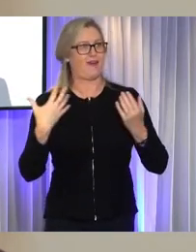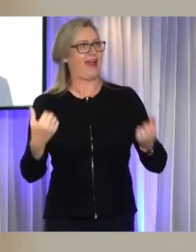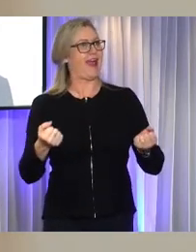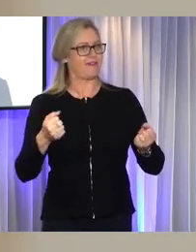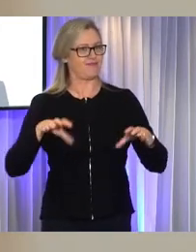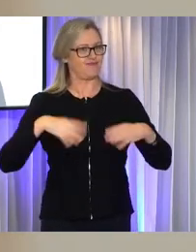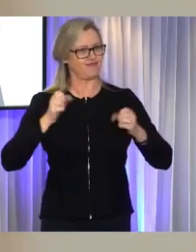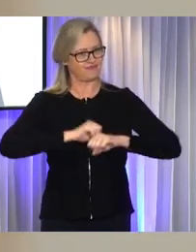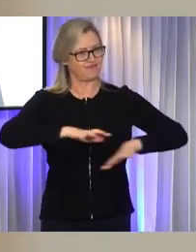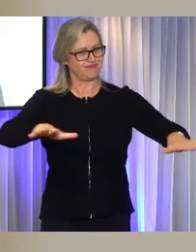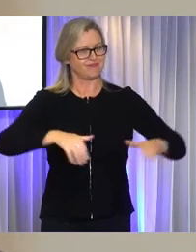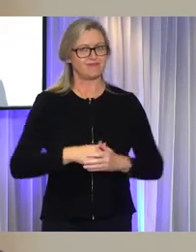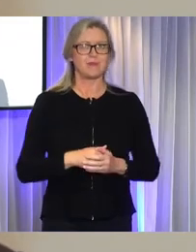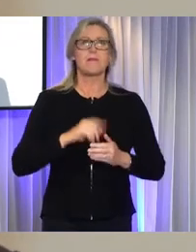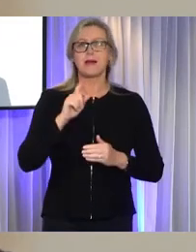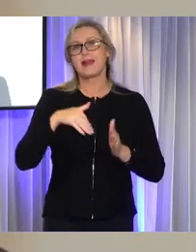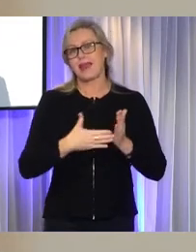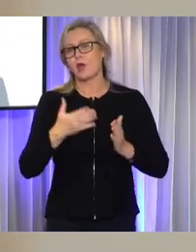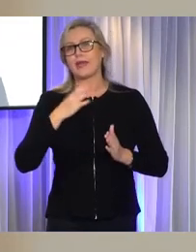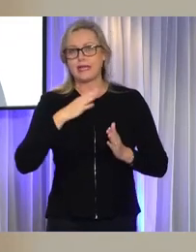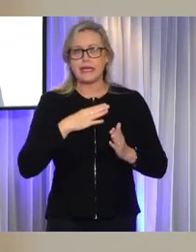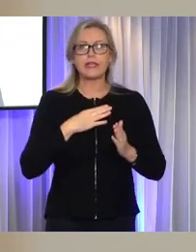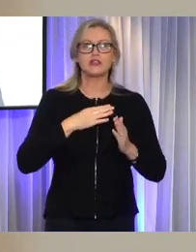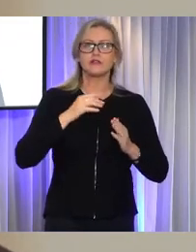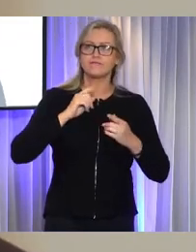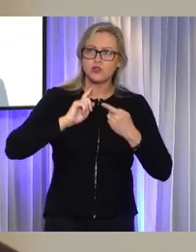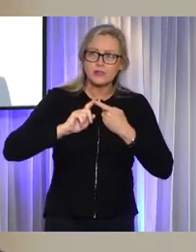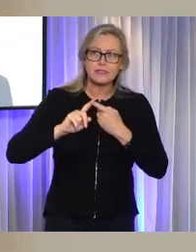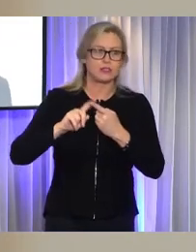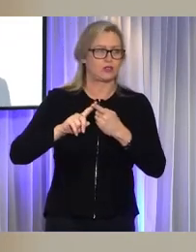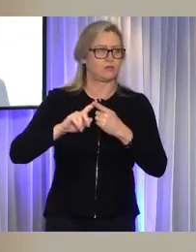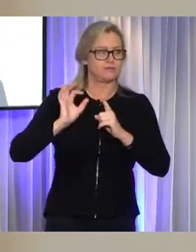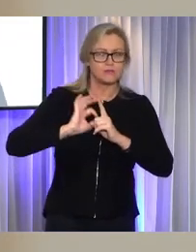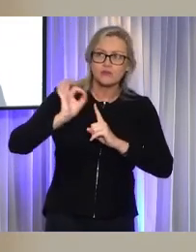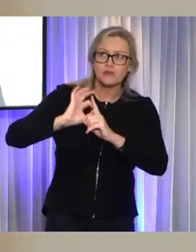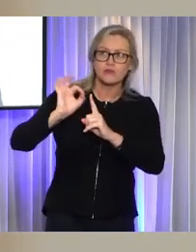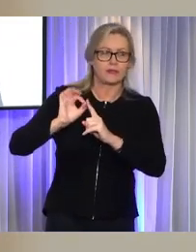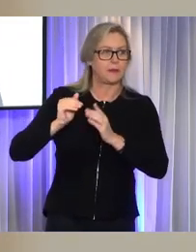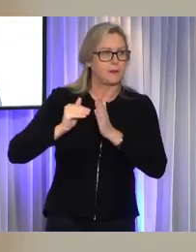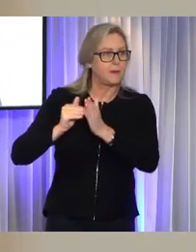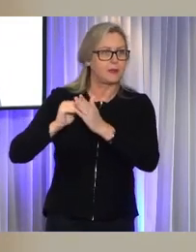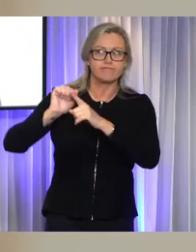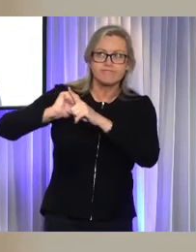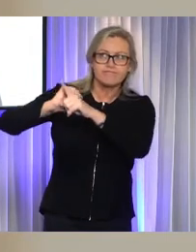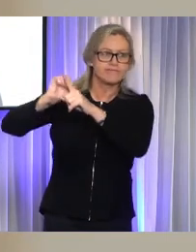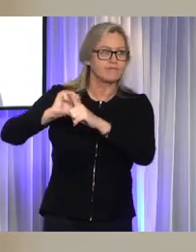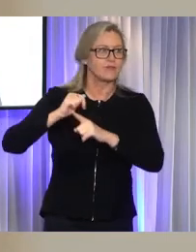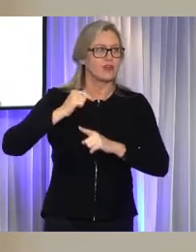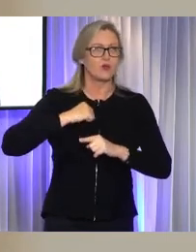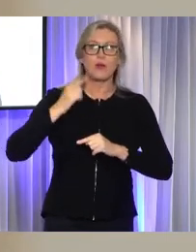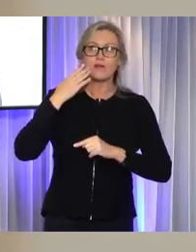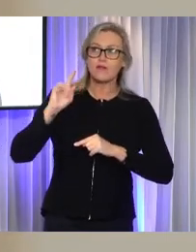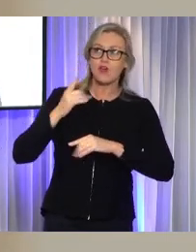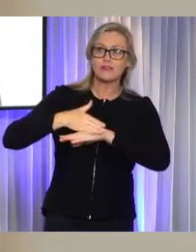necessary steps that we need to, to make sure it can live up to the promise it envisaged when we first created it. Rest